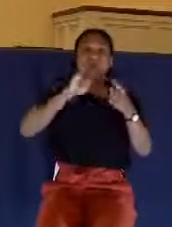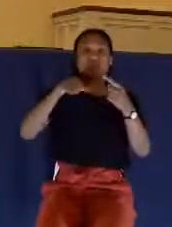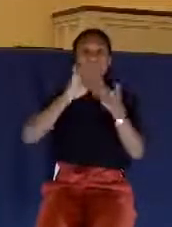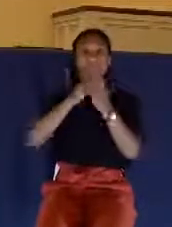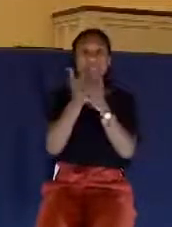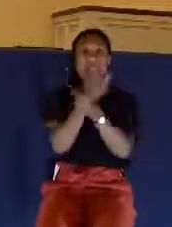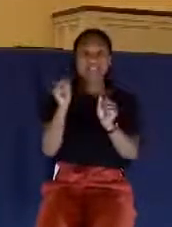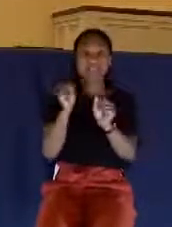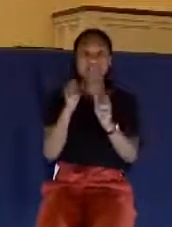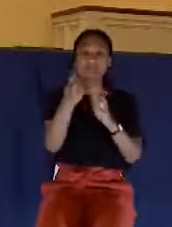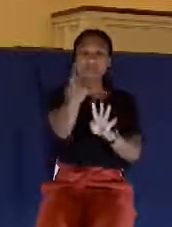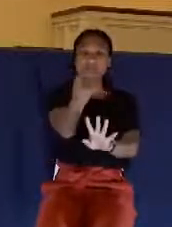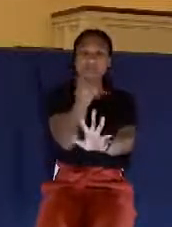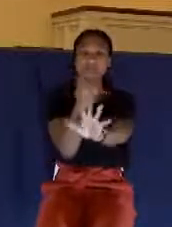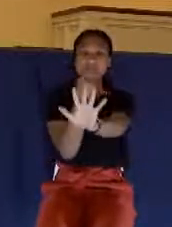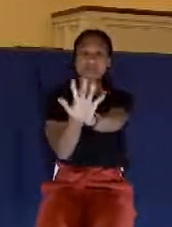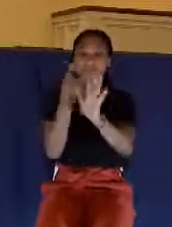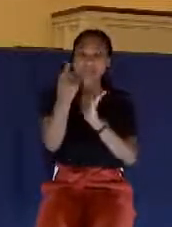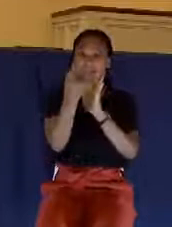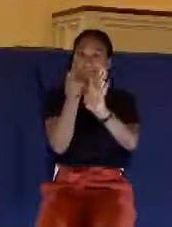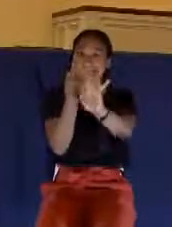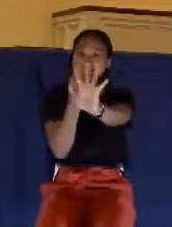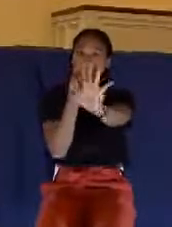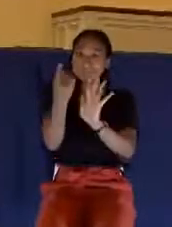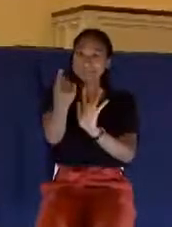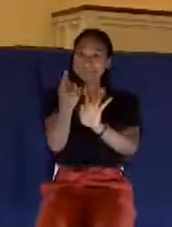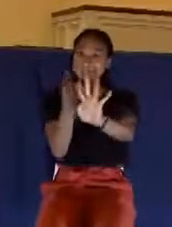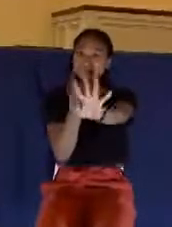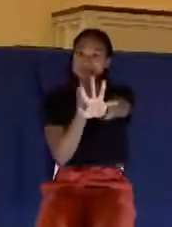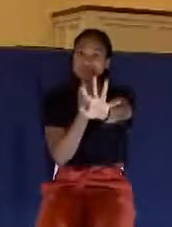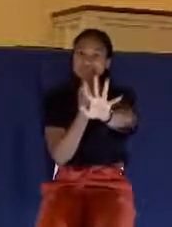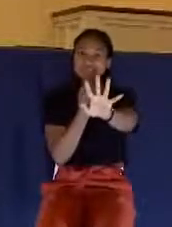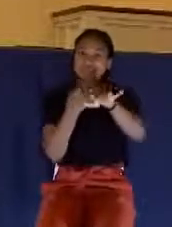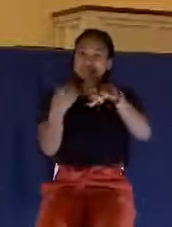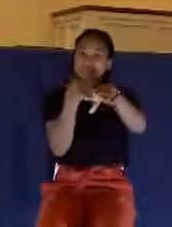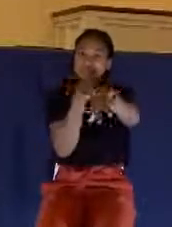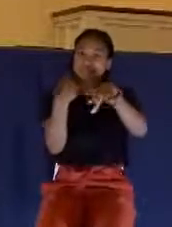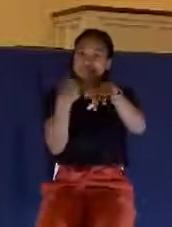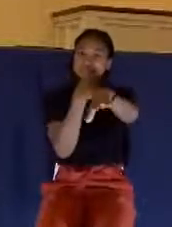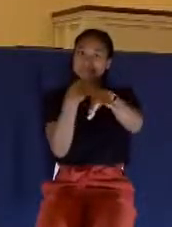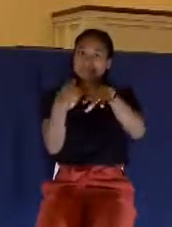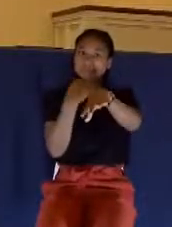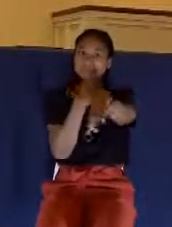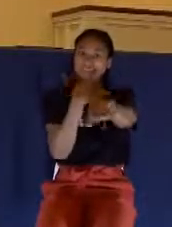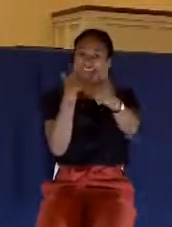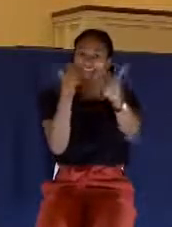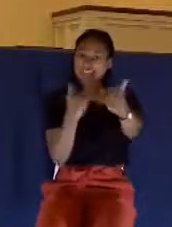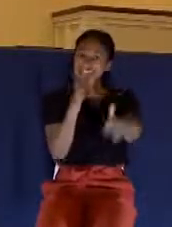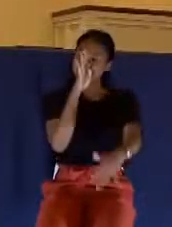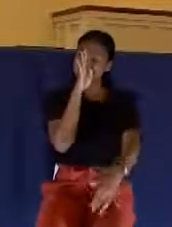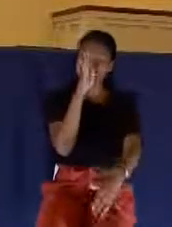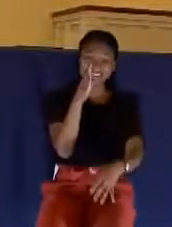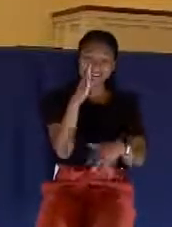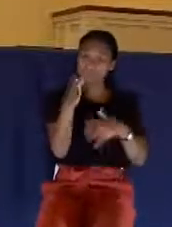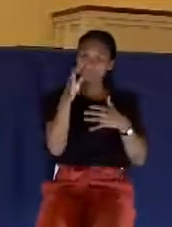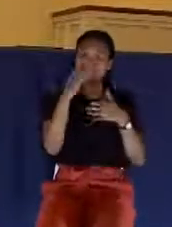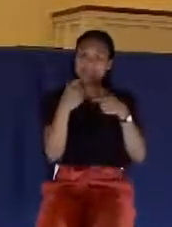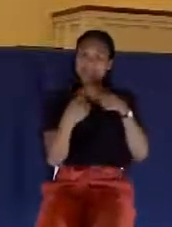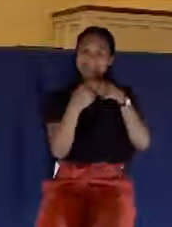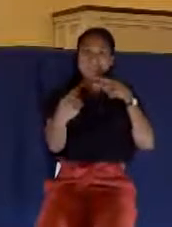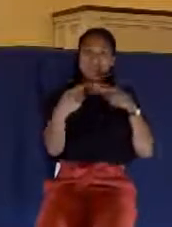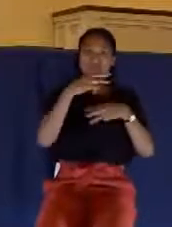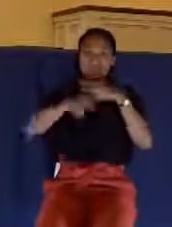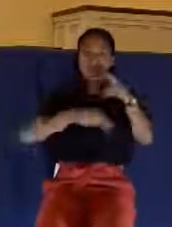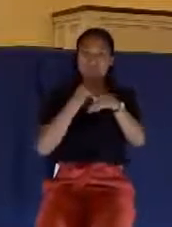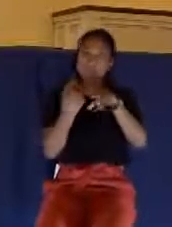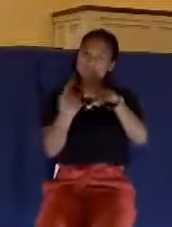road where everyone's going the opposite direction. The world, now you're facing the world head on. Now you're facing